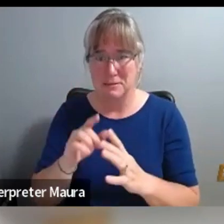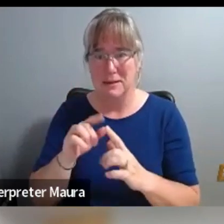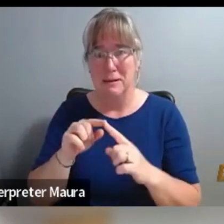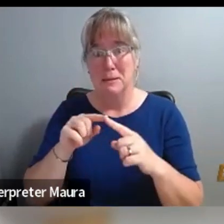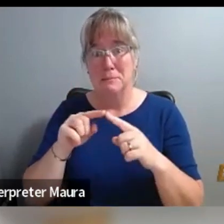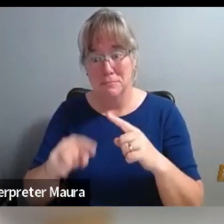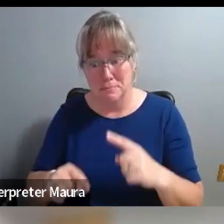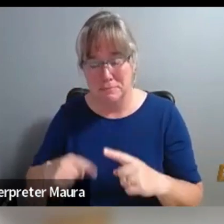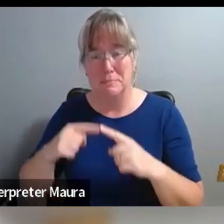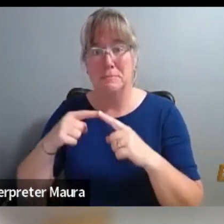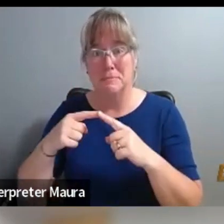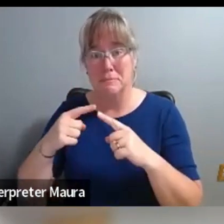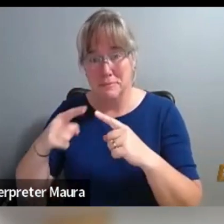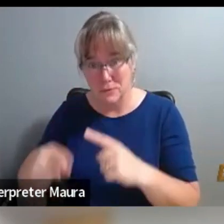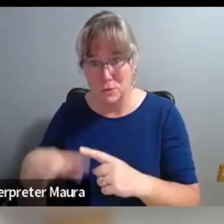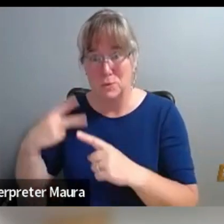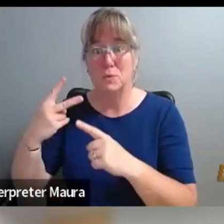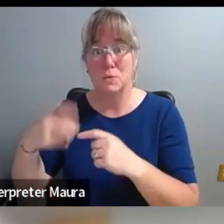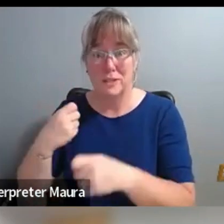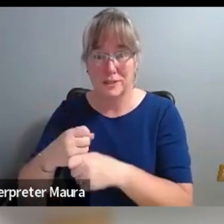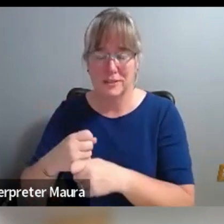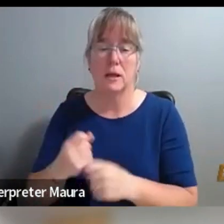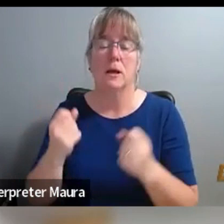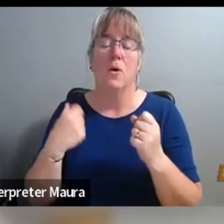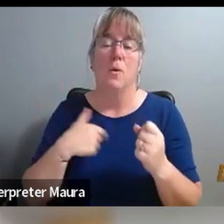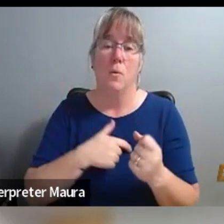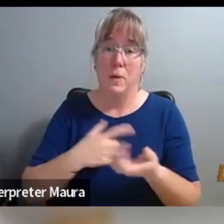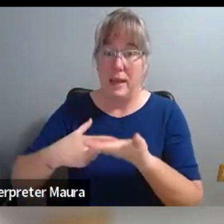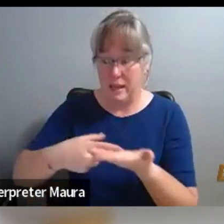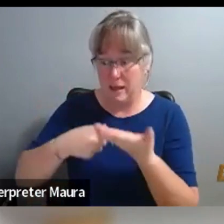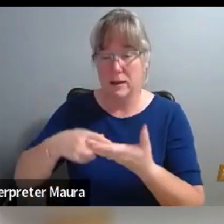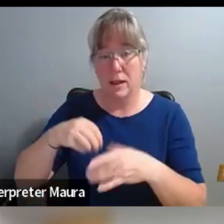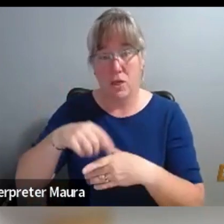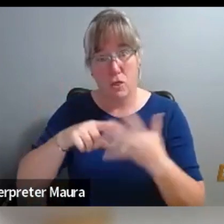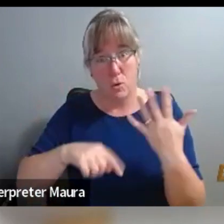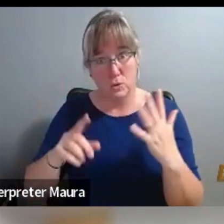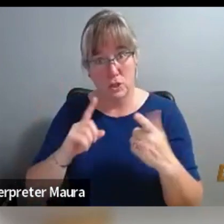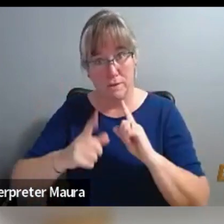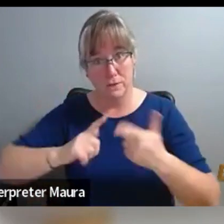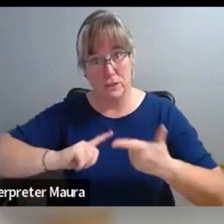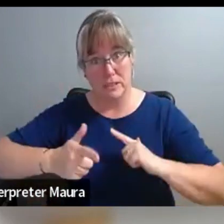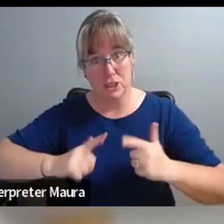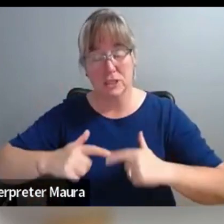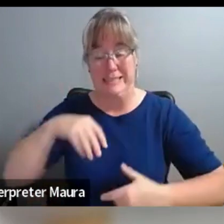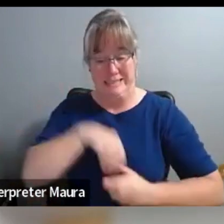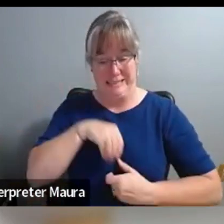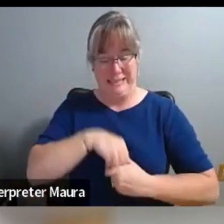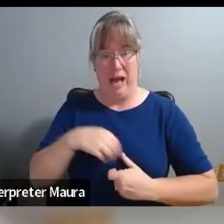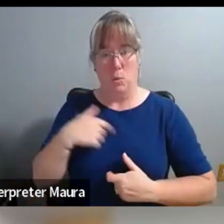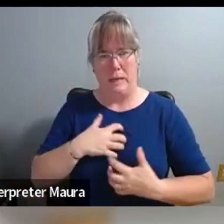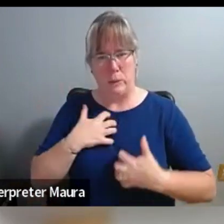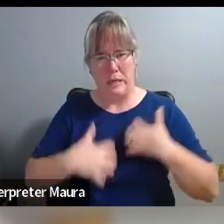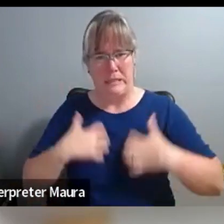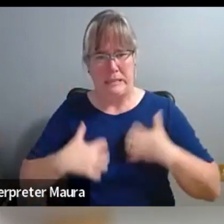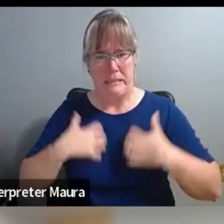So many of the conversations that we were having amongst ourselves when we were actually grappling with how you talk about